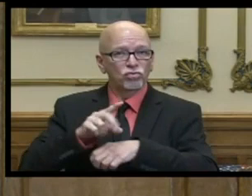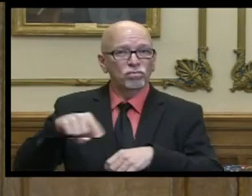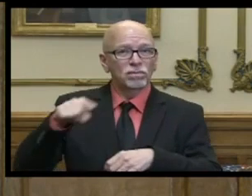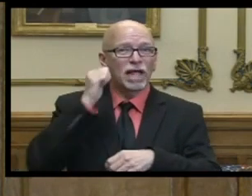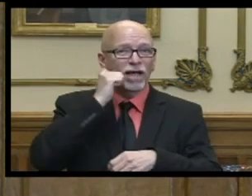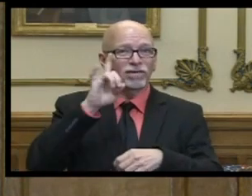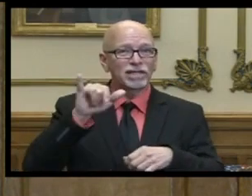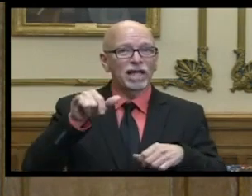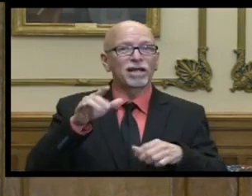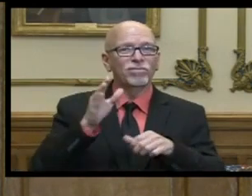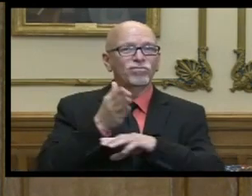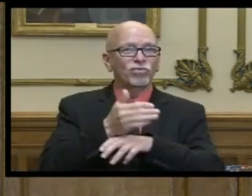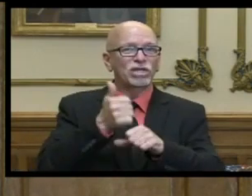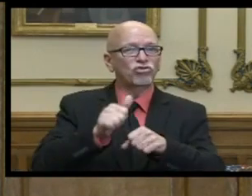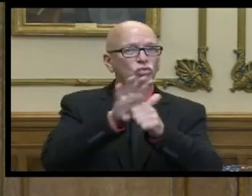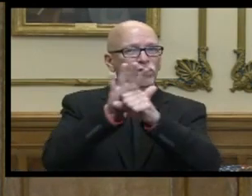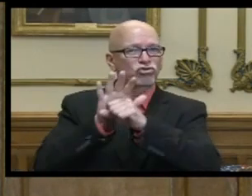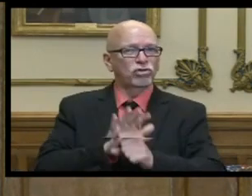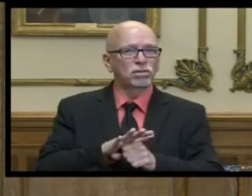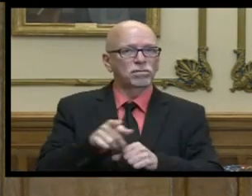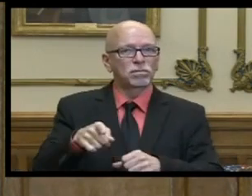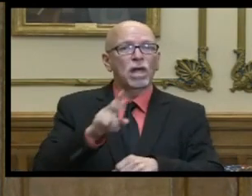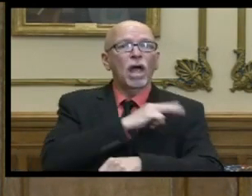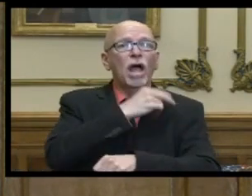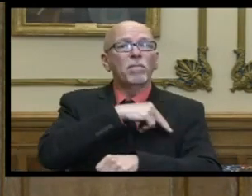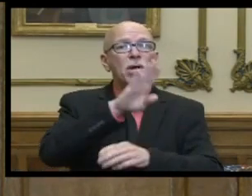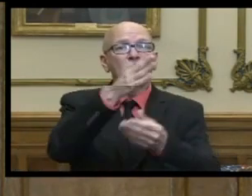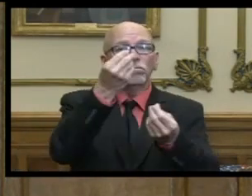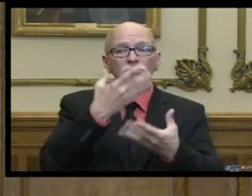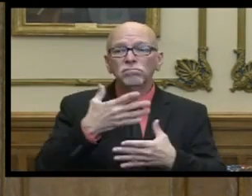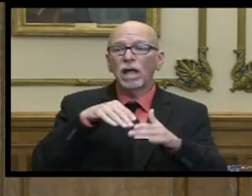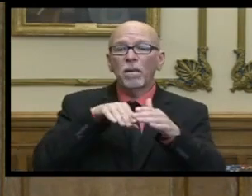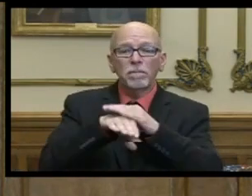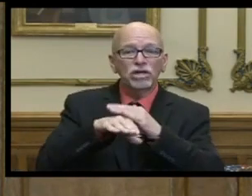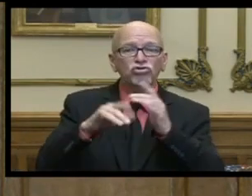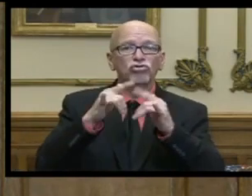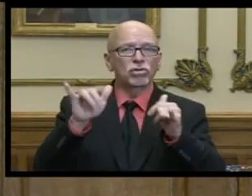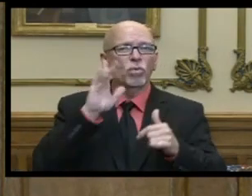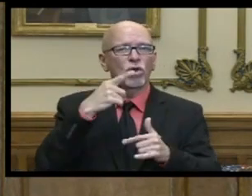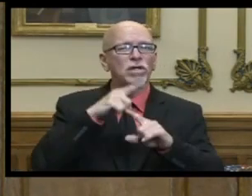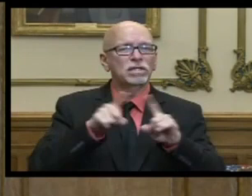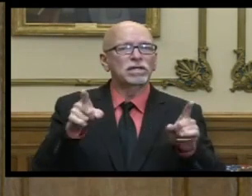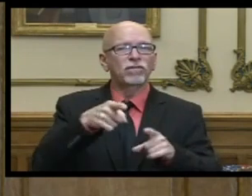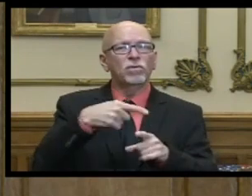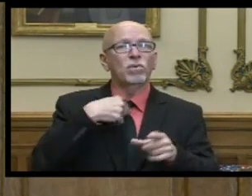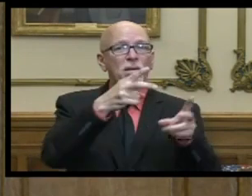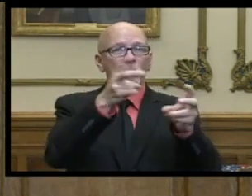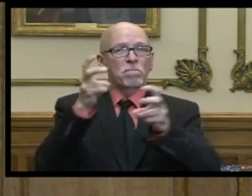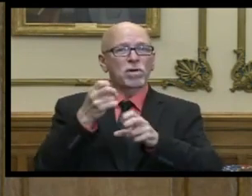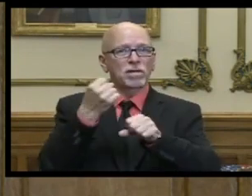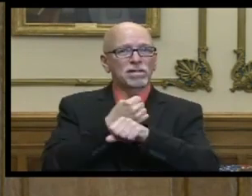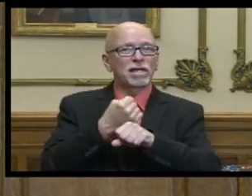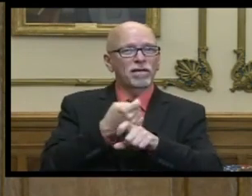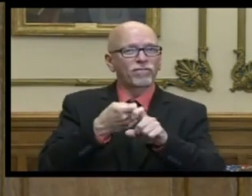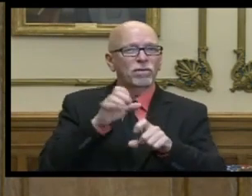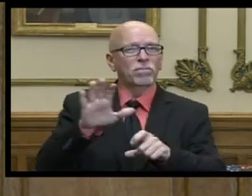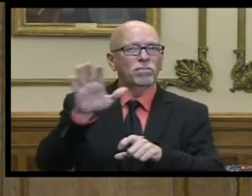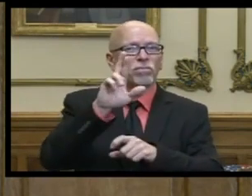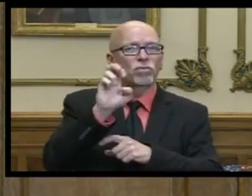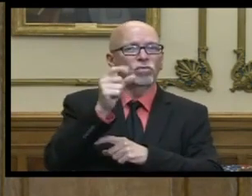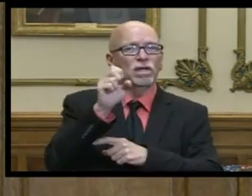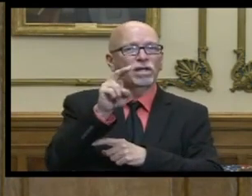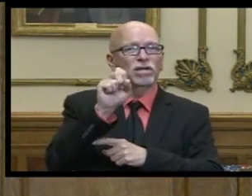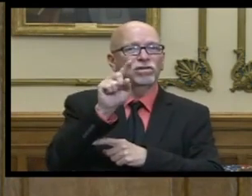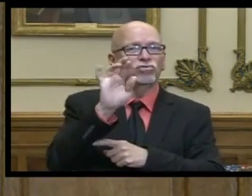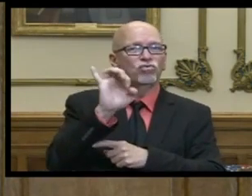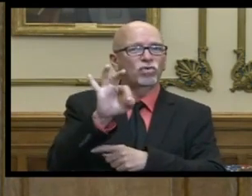region or statewide hospital census and admissions also will look different this is pulled from data provided by the regenstrief